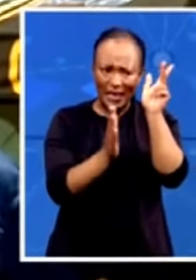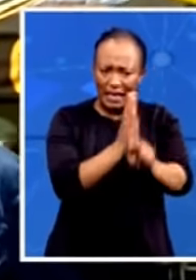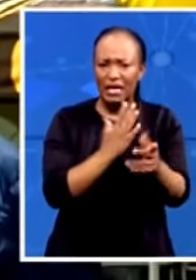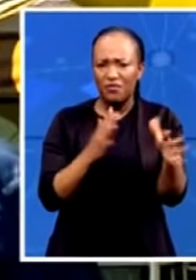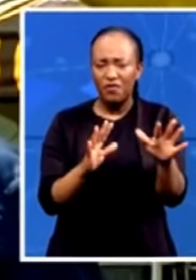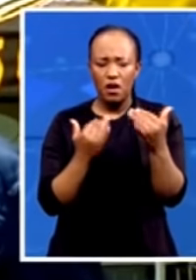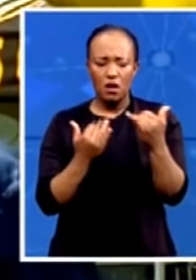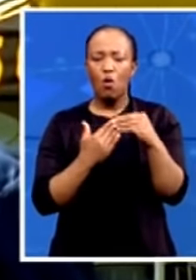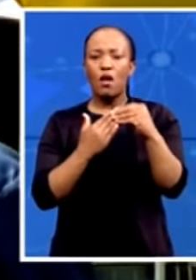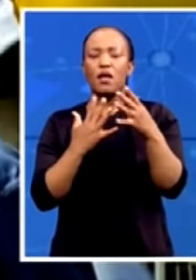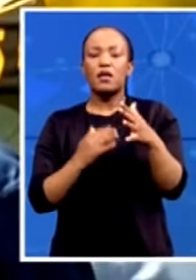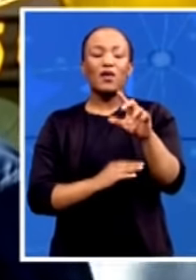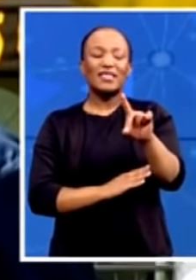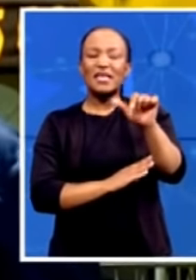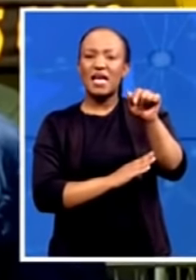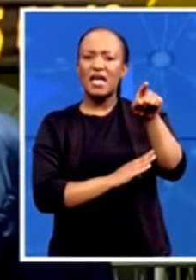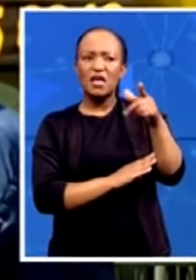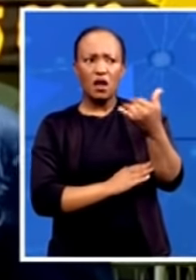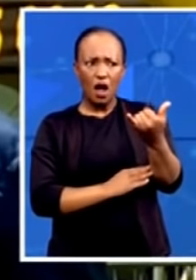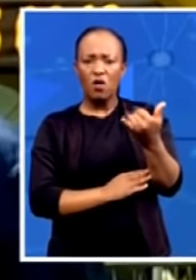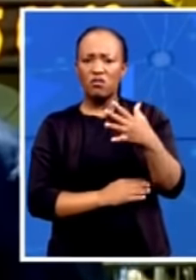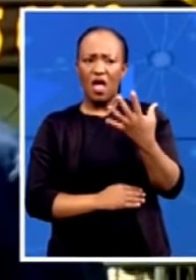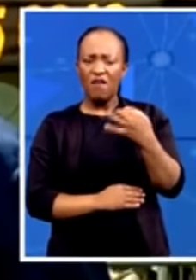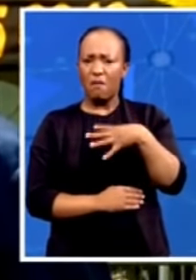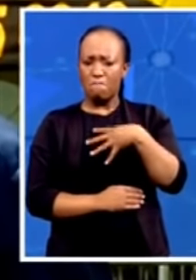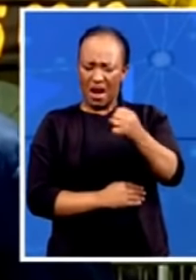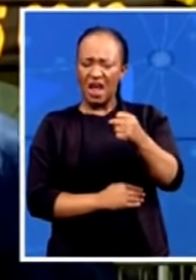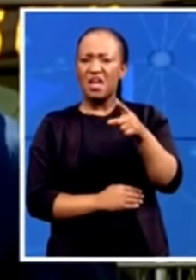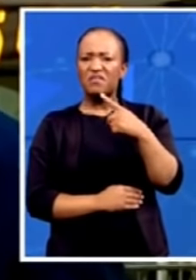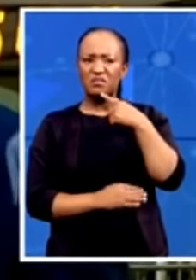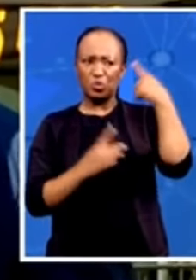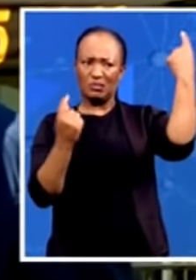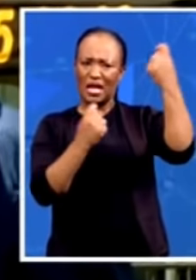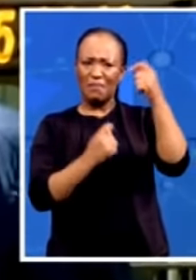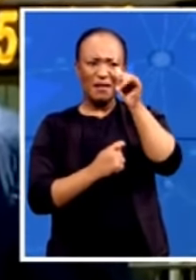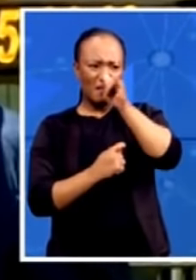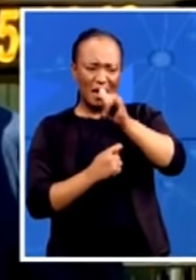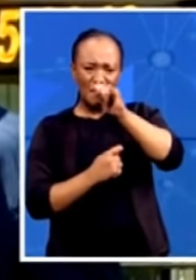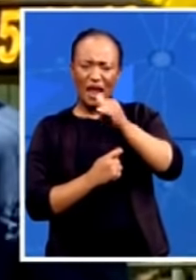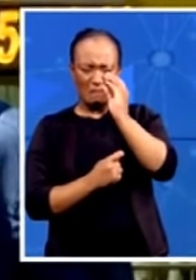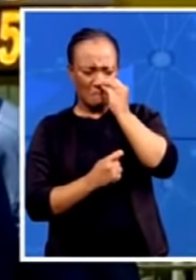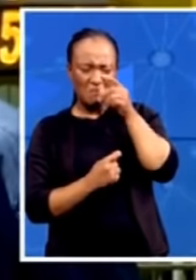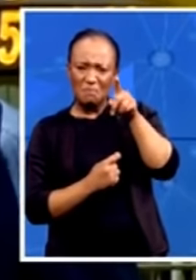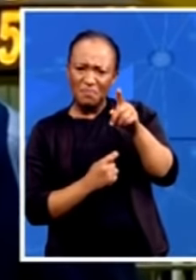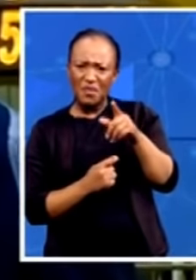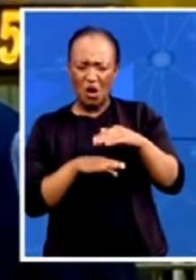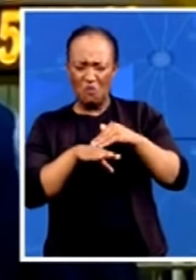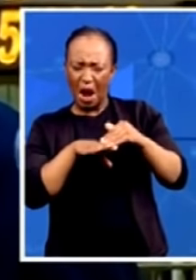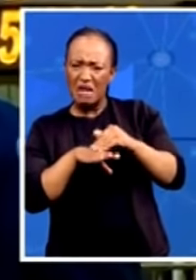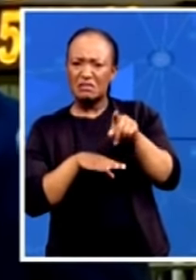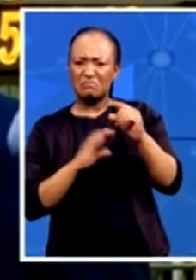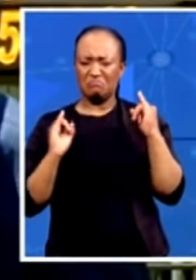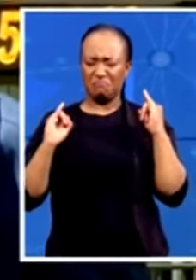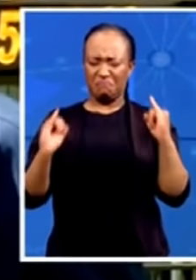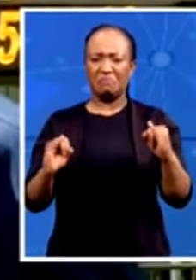audacity to celebrate thugs and criminality. We have a racist vision and his party that celebrates